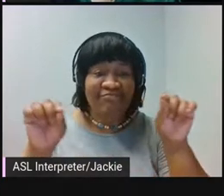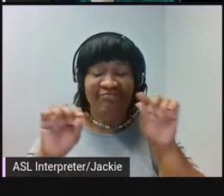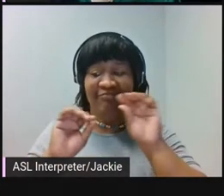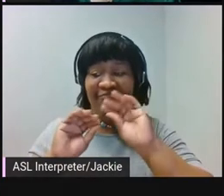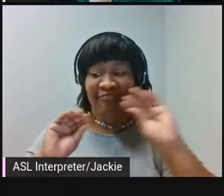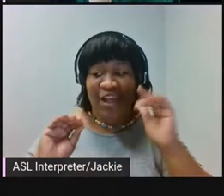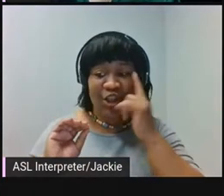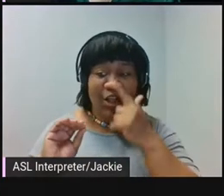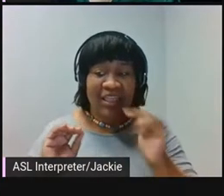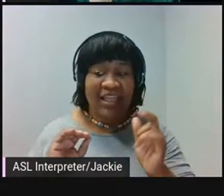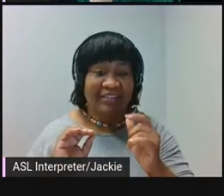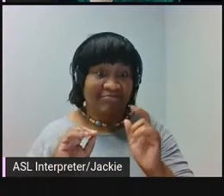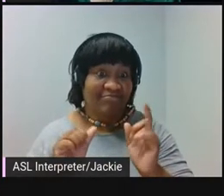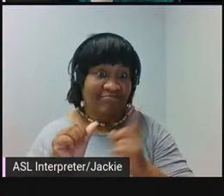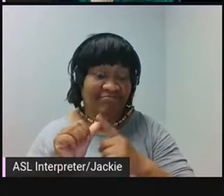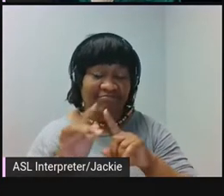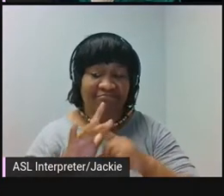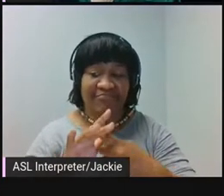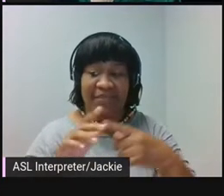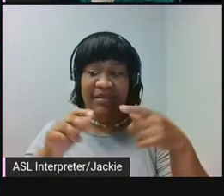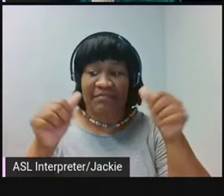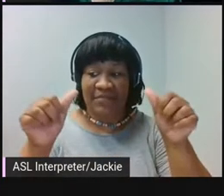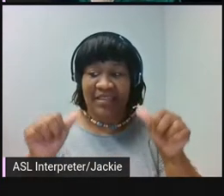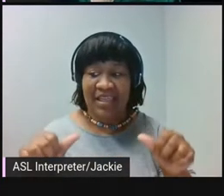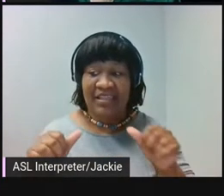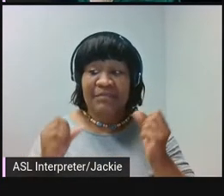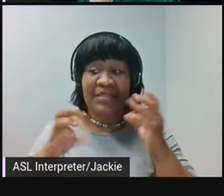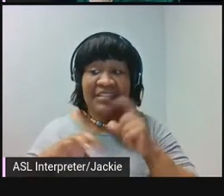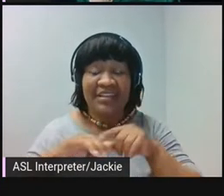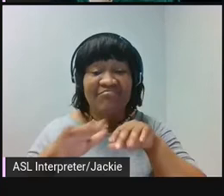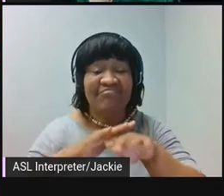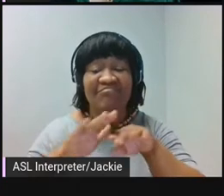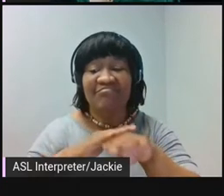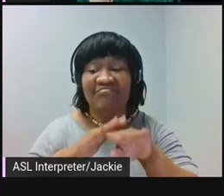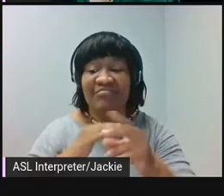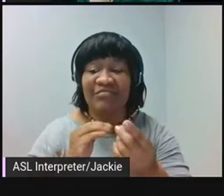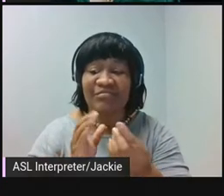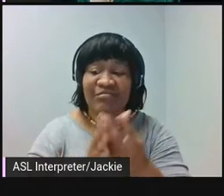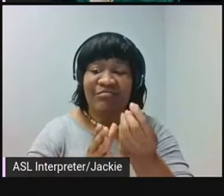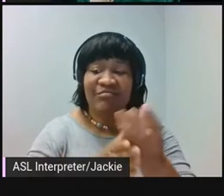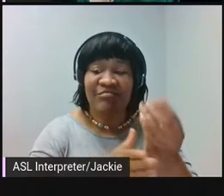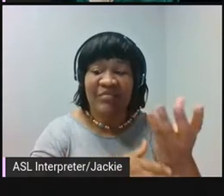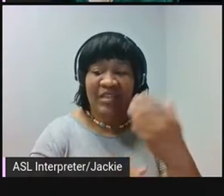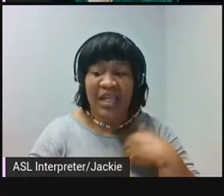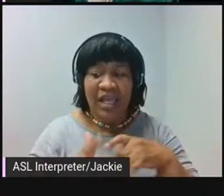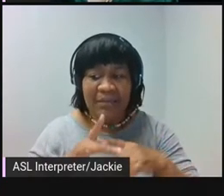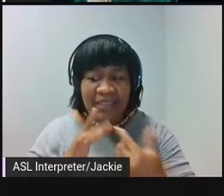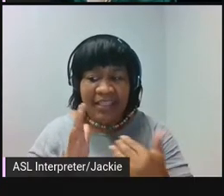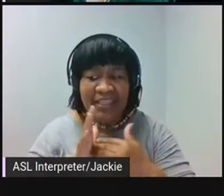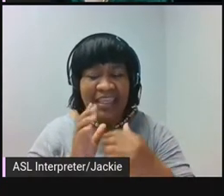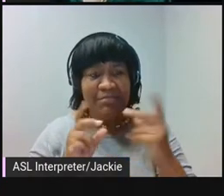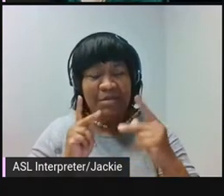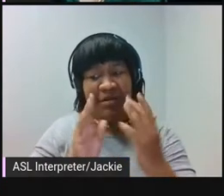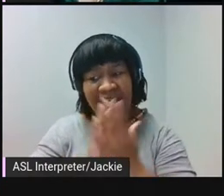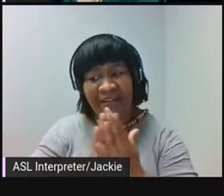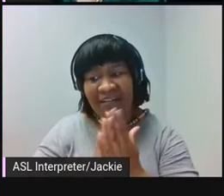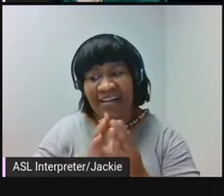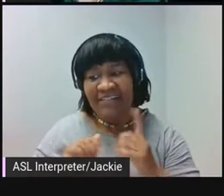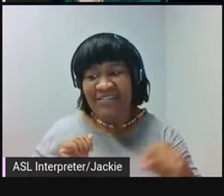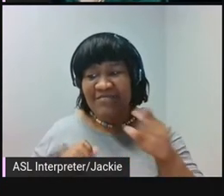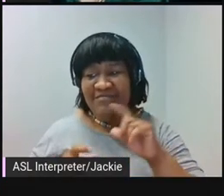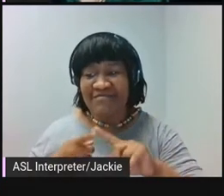plaques. I was able to intervene in many gardens. I began to get requests by friendly co